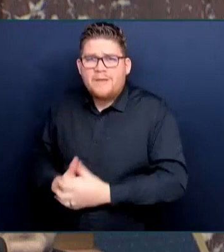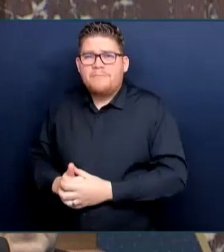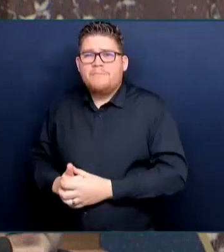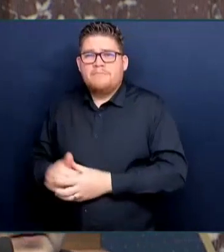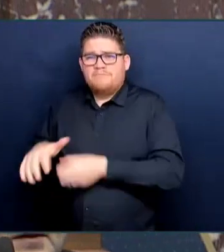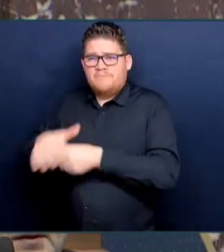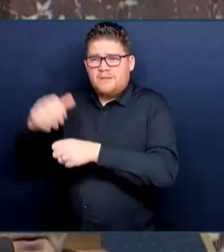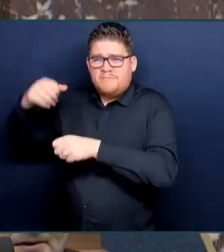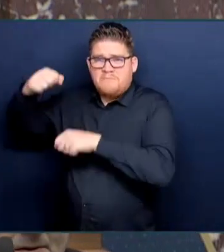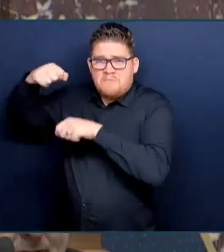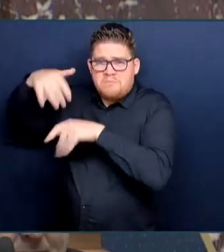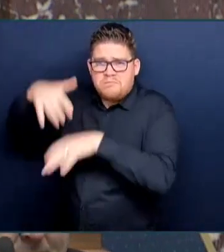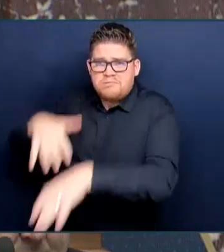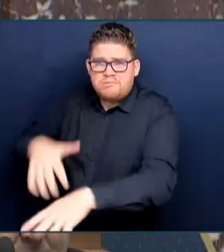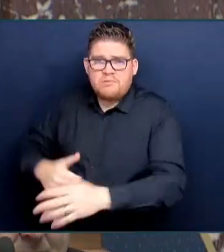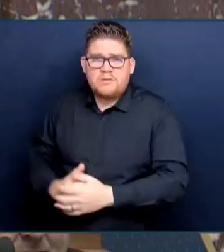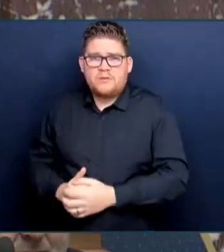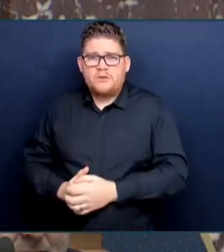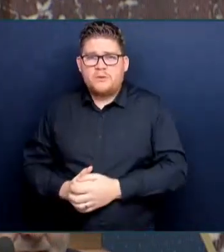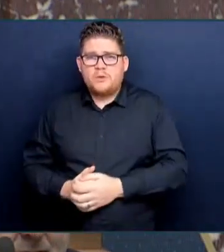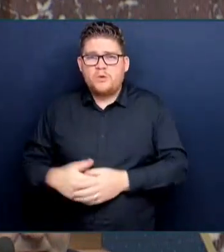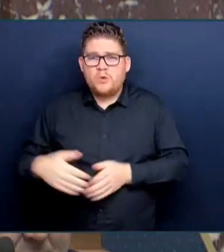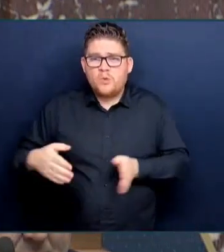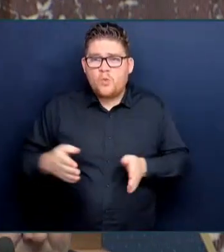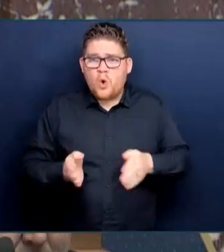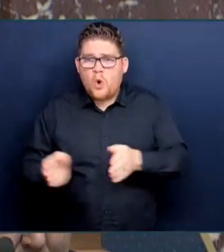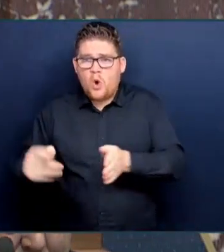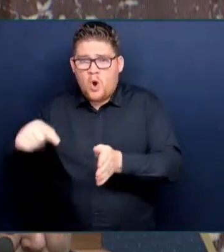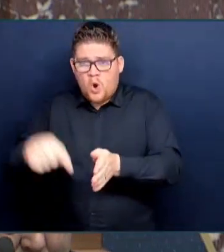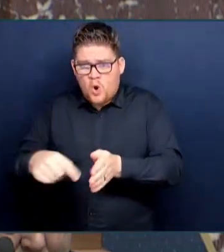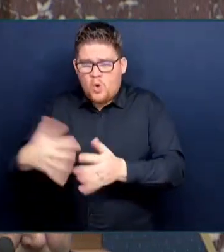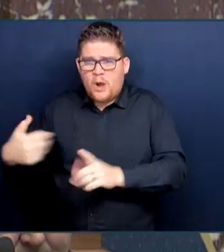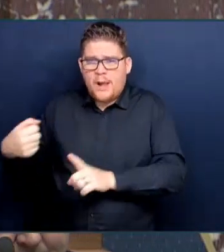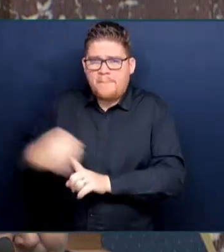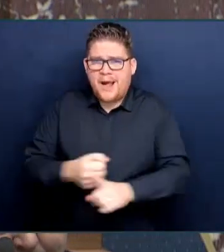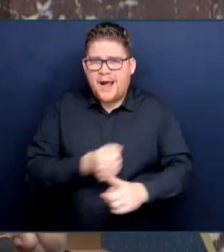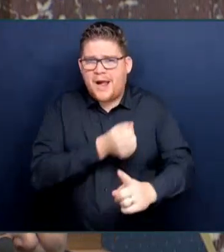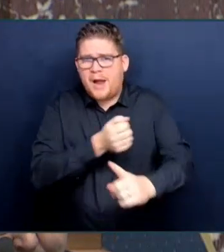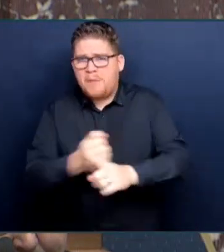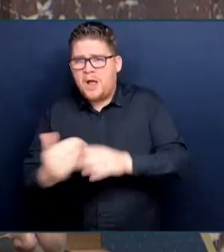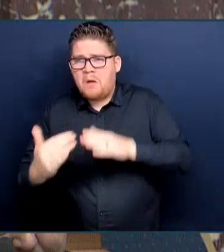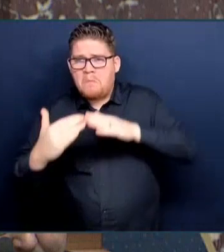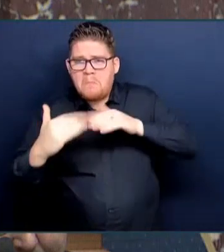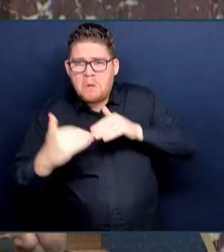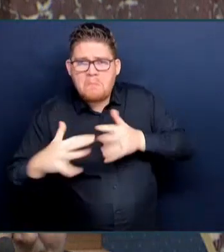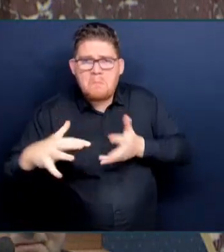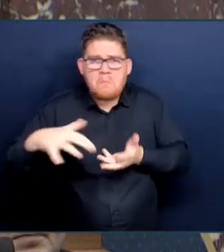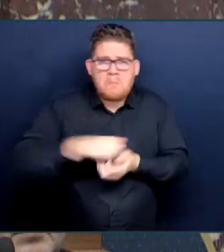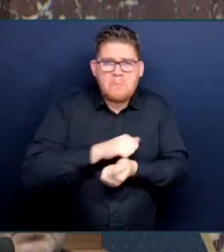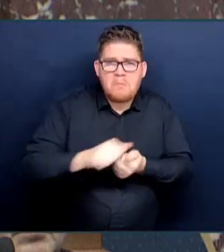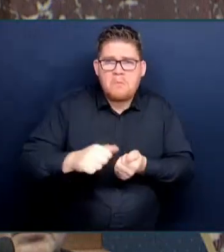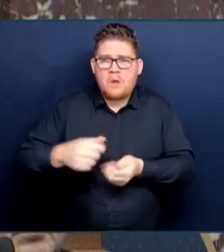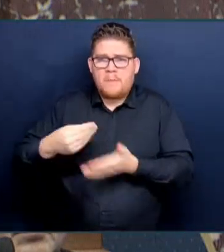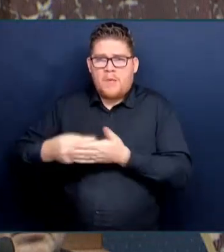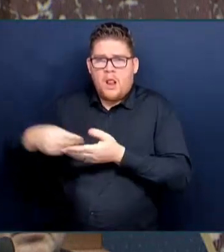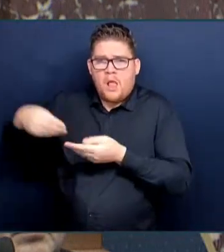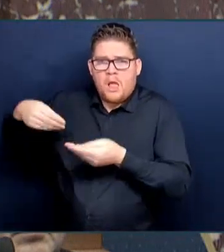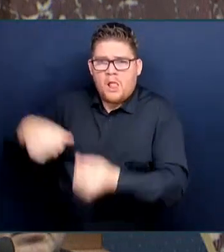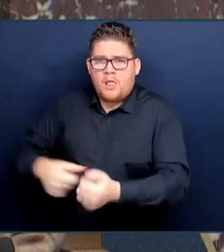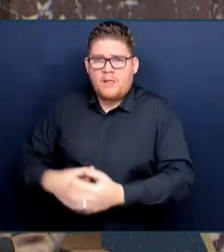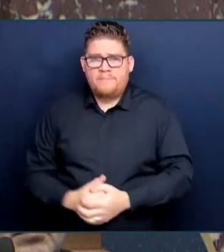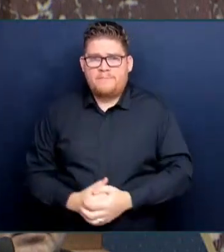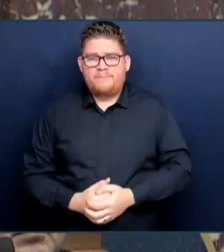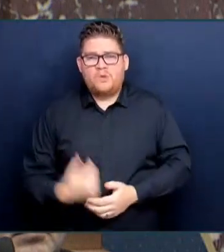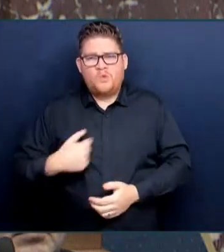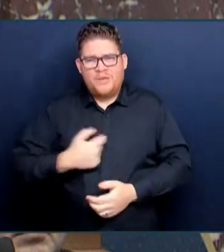and or collapsed. Urgency is desperately needed for preventative work and maintenance on rural roads,